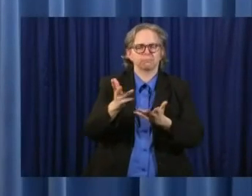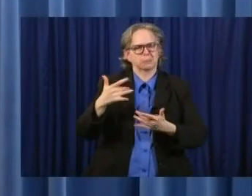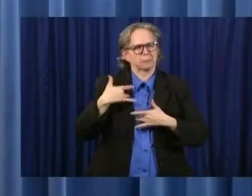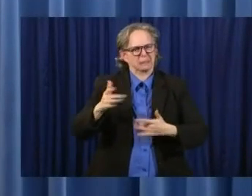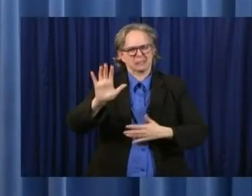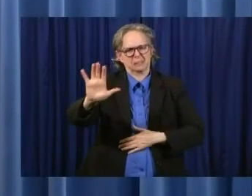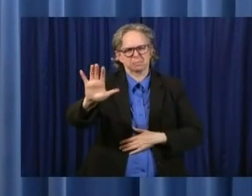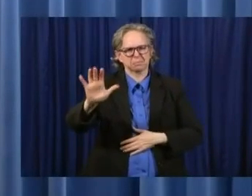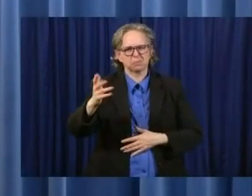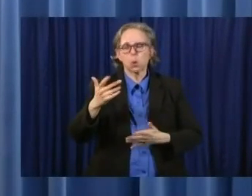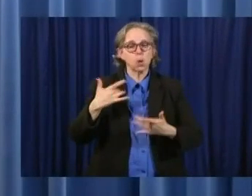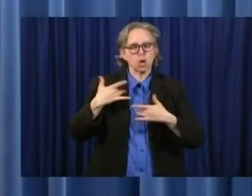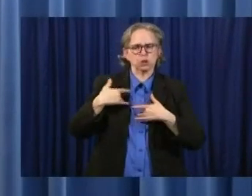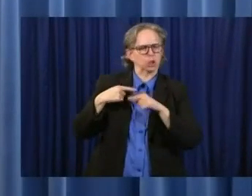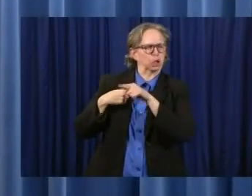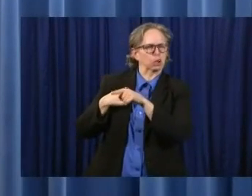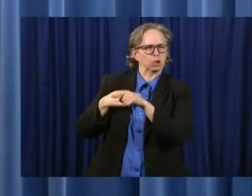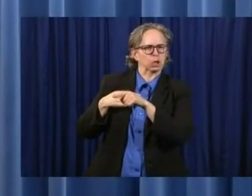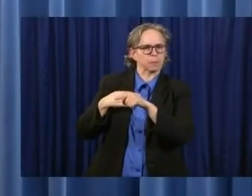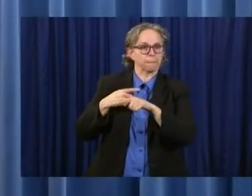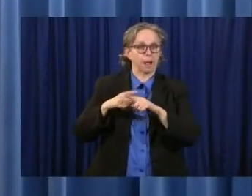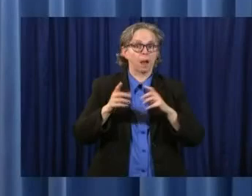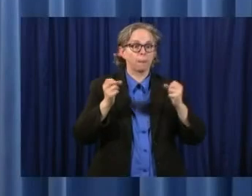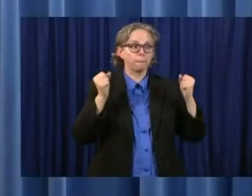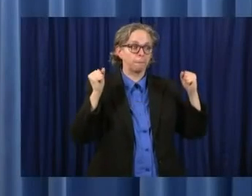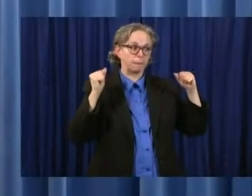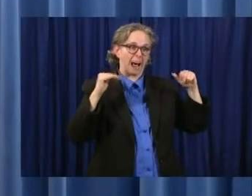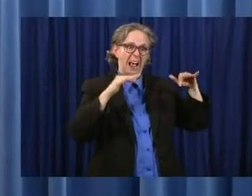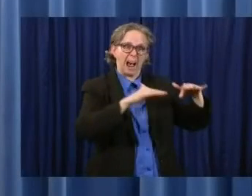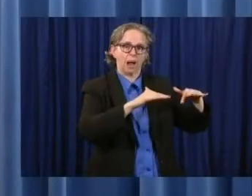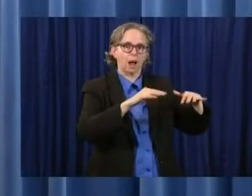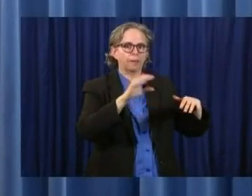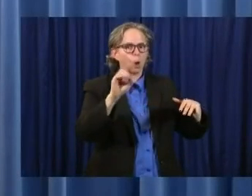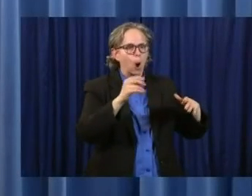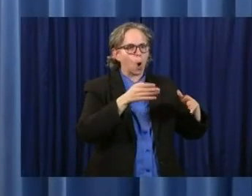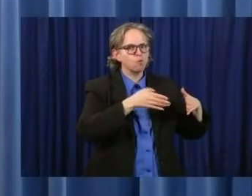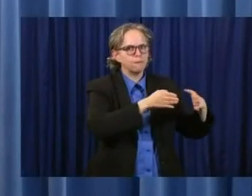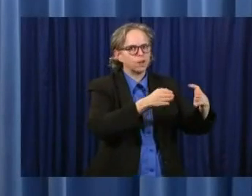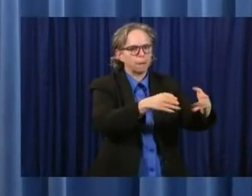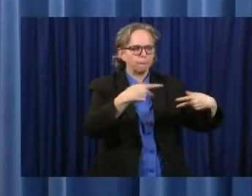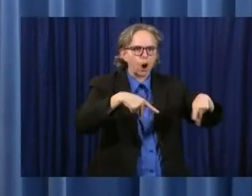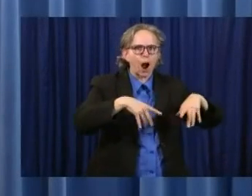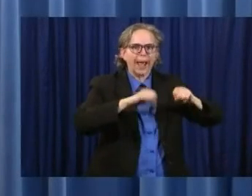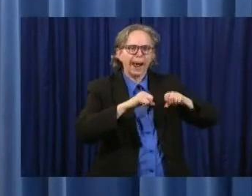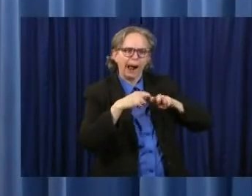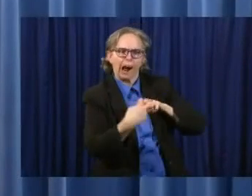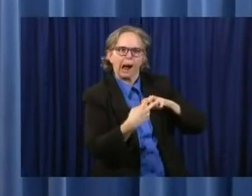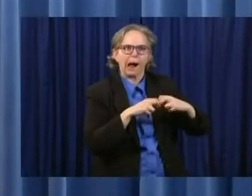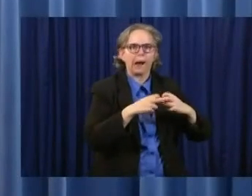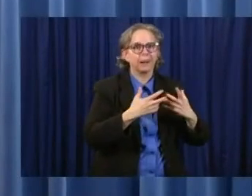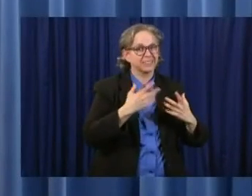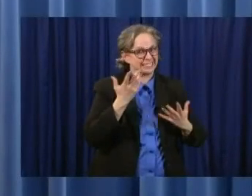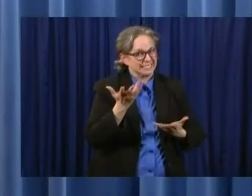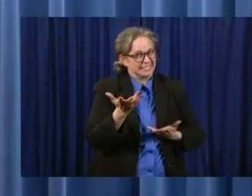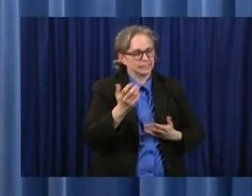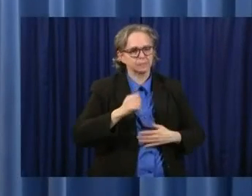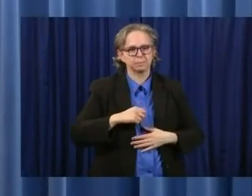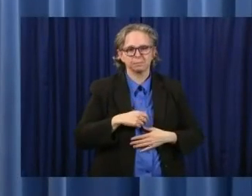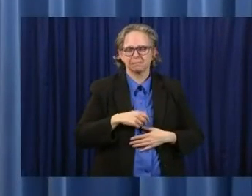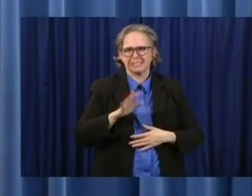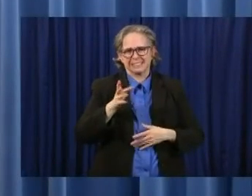But it's when, you know, you got a bunch of people who are partying and that's, we understand that. But that's where you get the